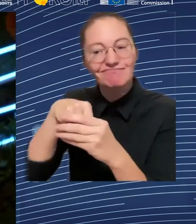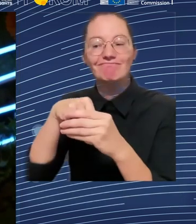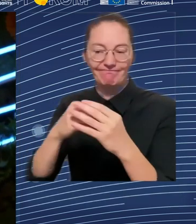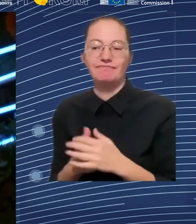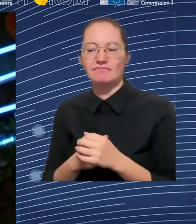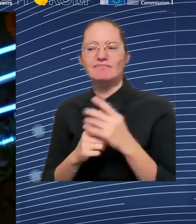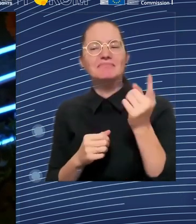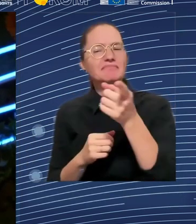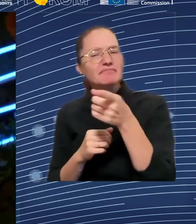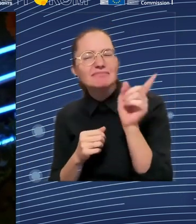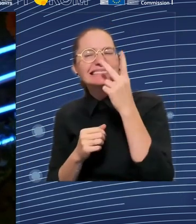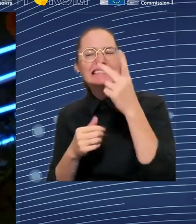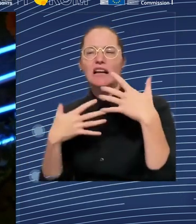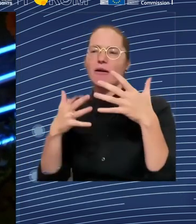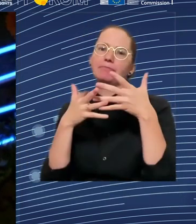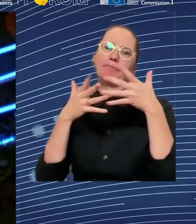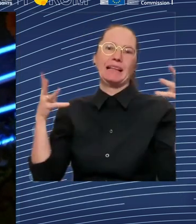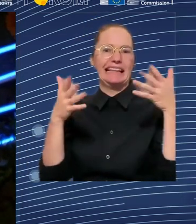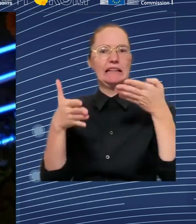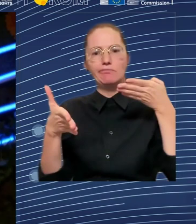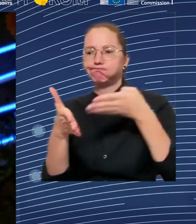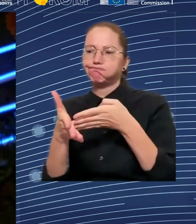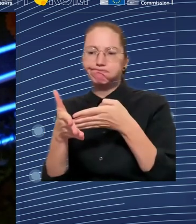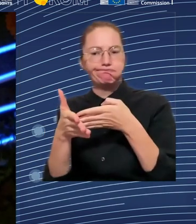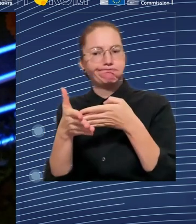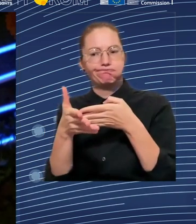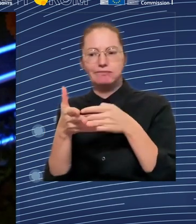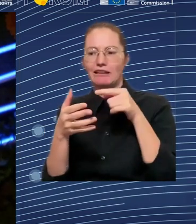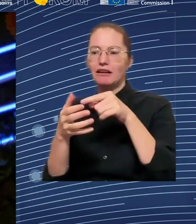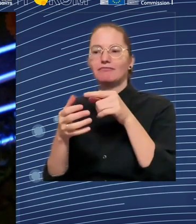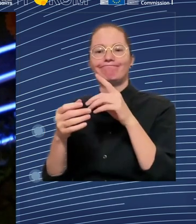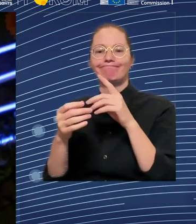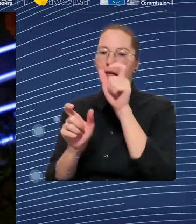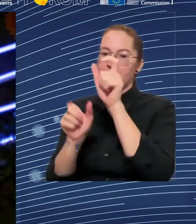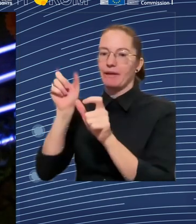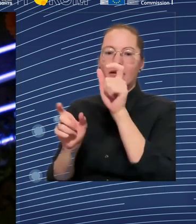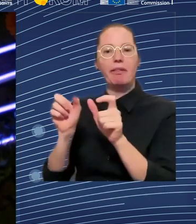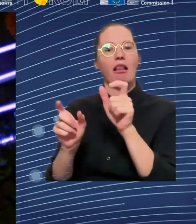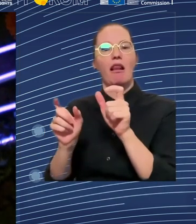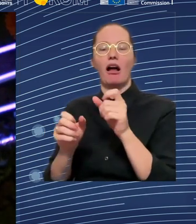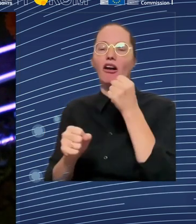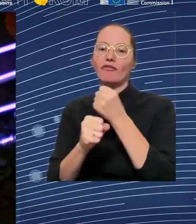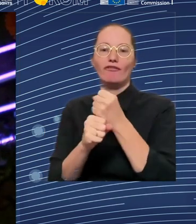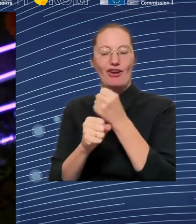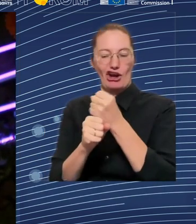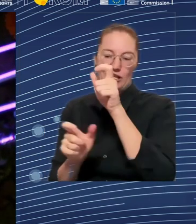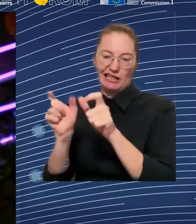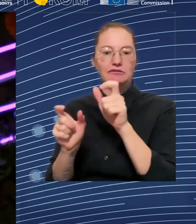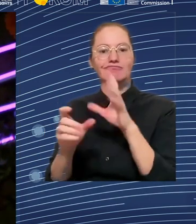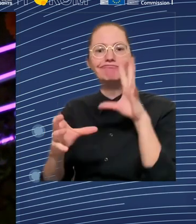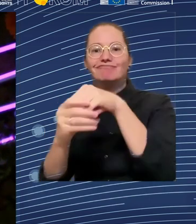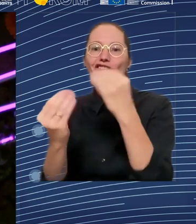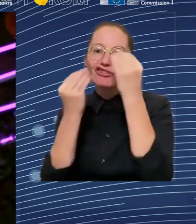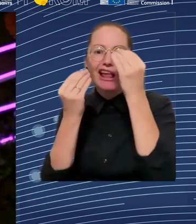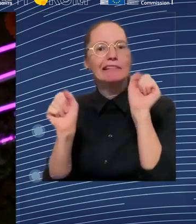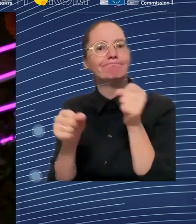So back when I was a union official, I would be asked by the union to help in